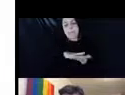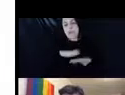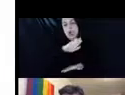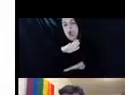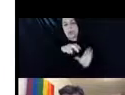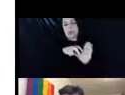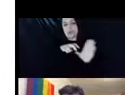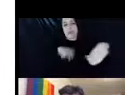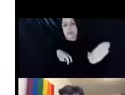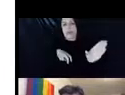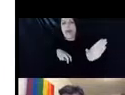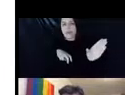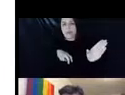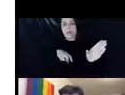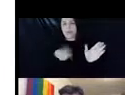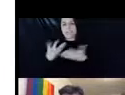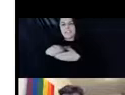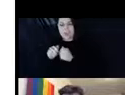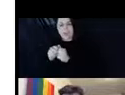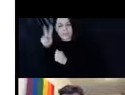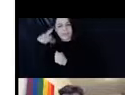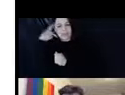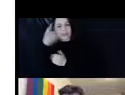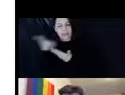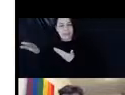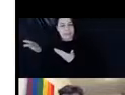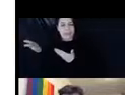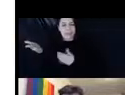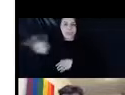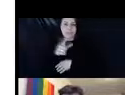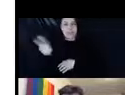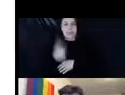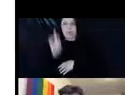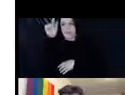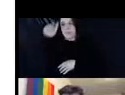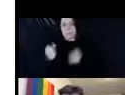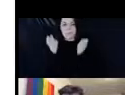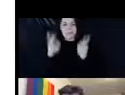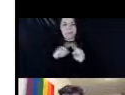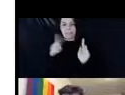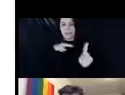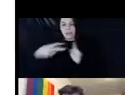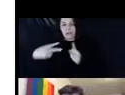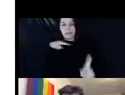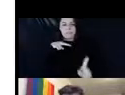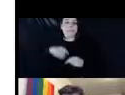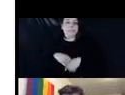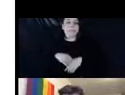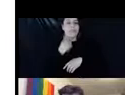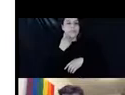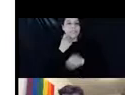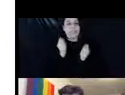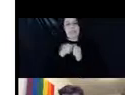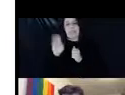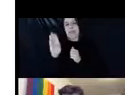been involved in political things back and forth, up and down from many different angles. latest thing was basically the Bernie Sanders